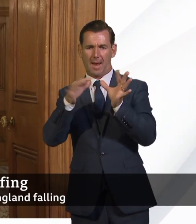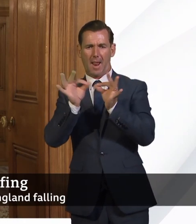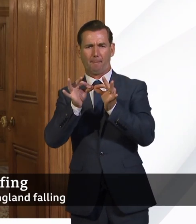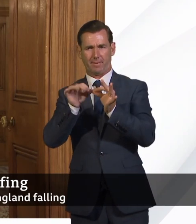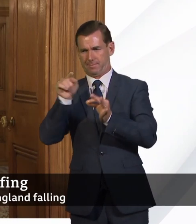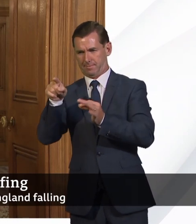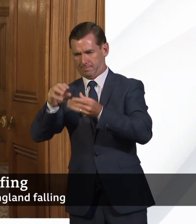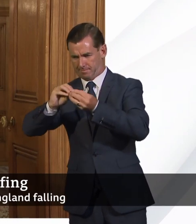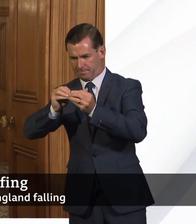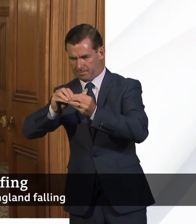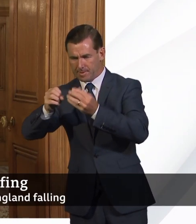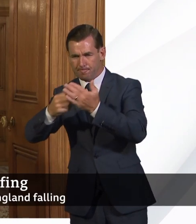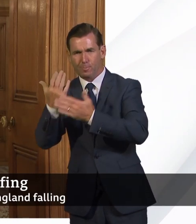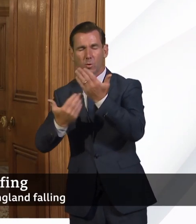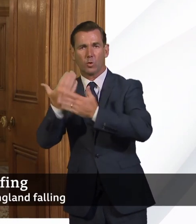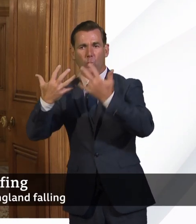carbon flight.